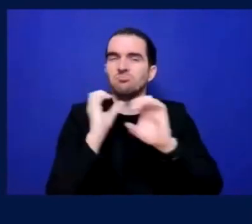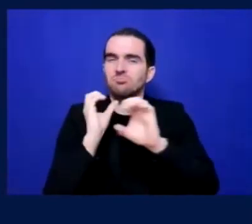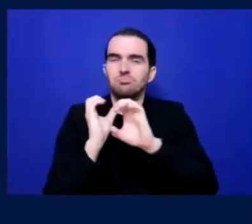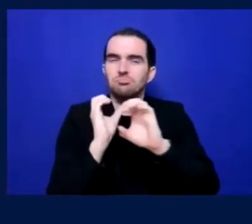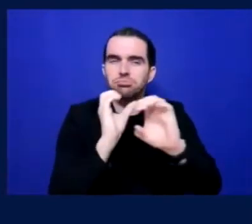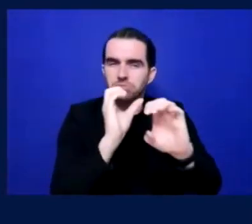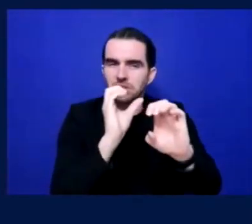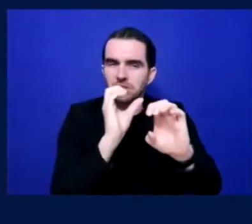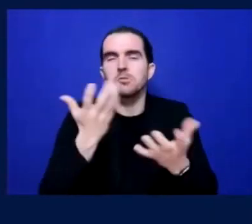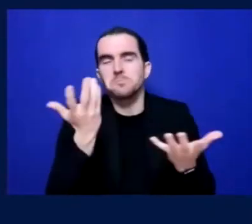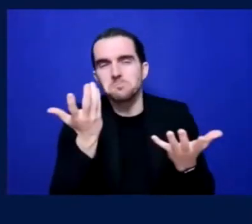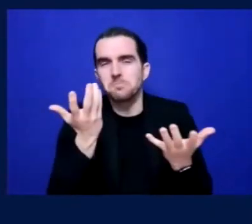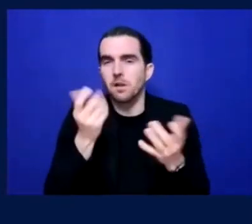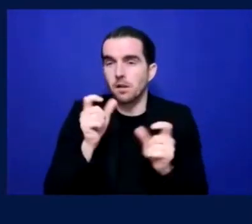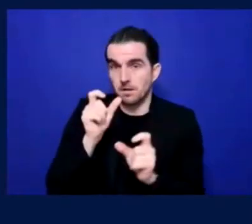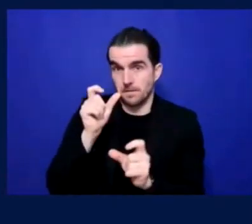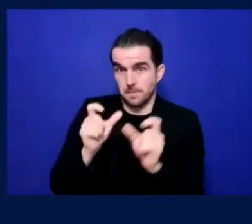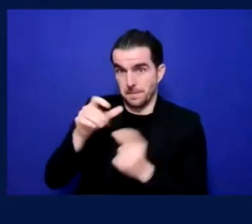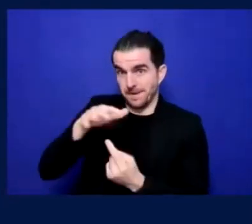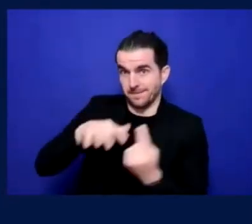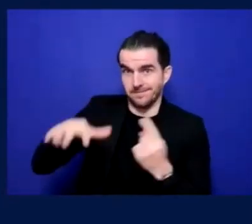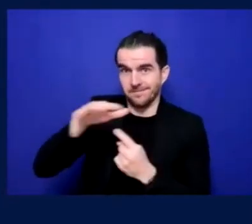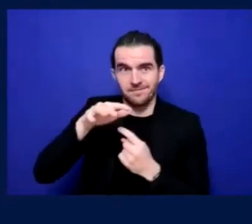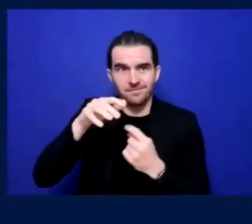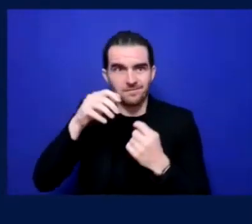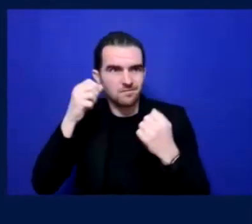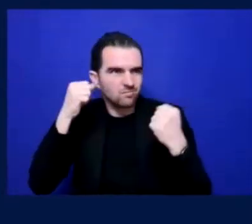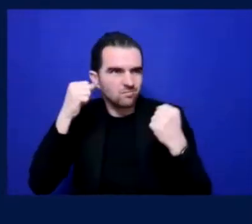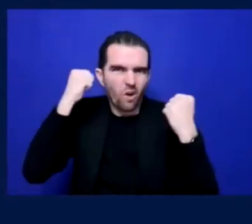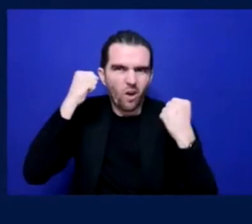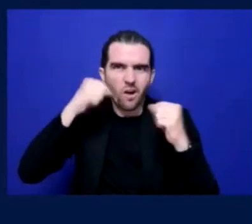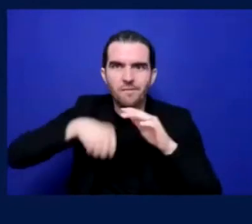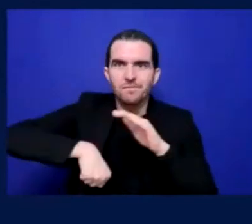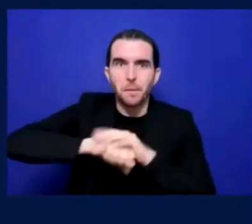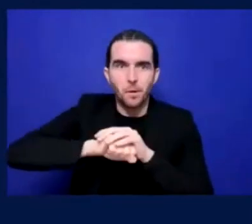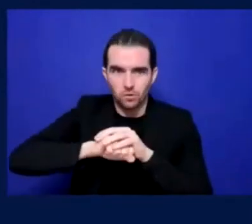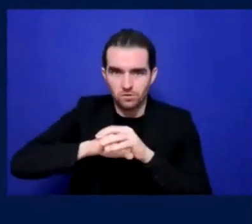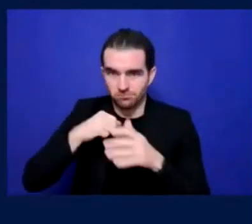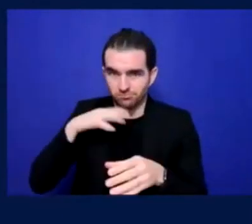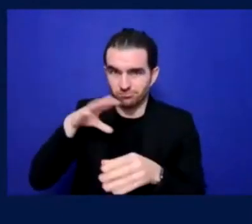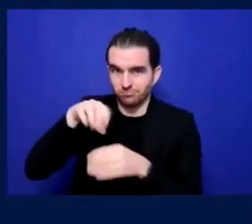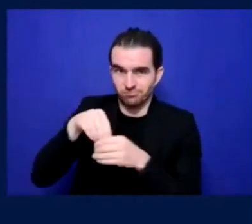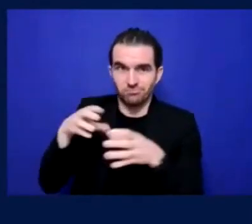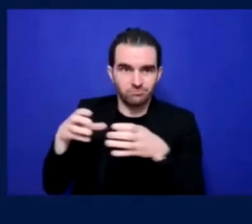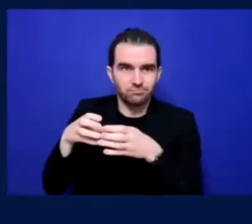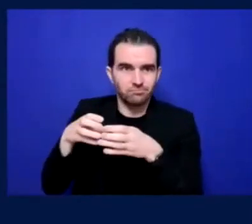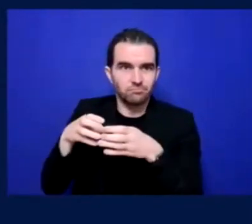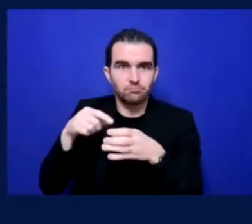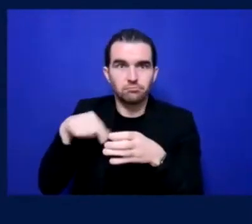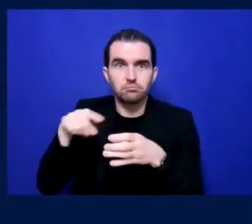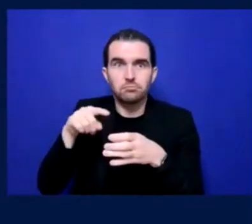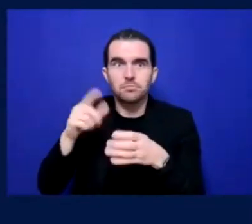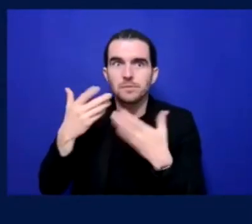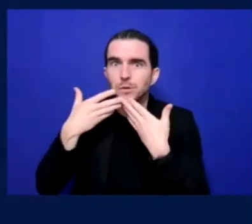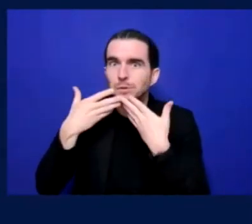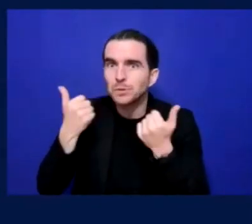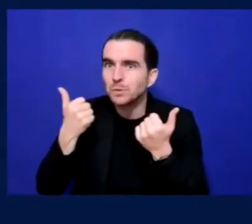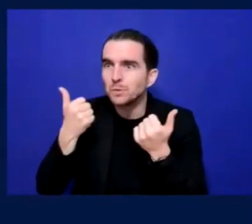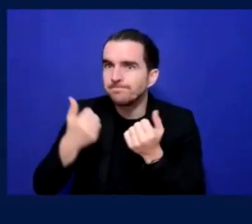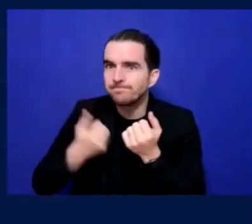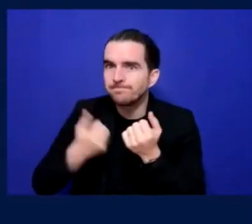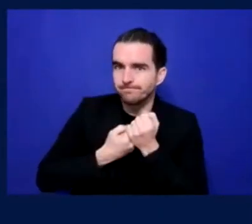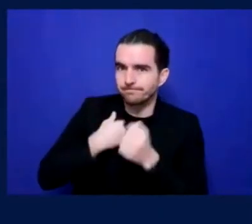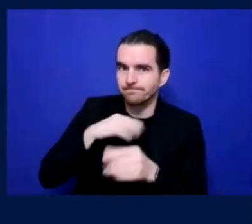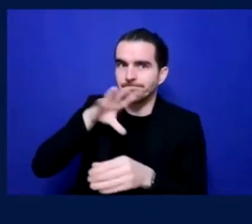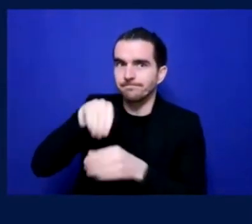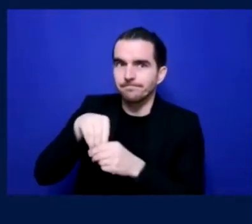through public transport and most grounds, I must say, are quite, quite easily accessed by public transport. You might just